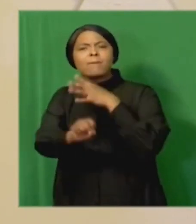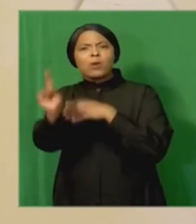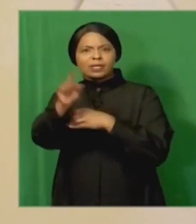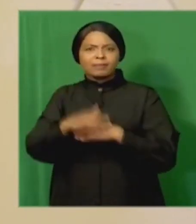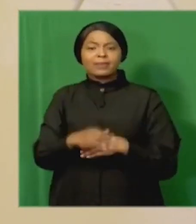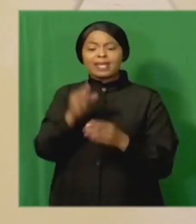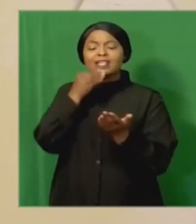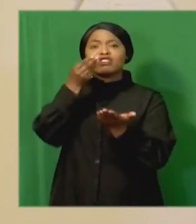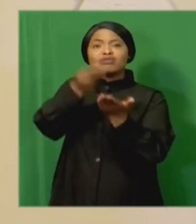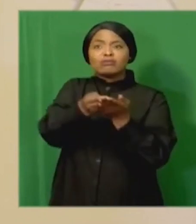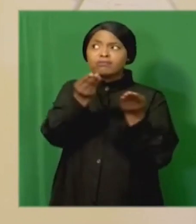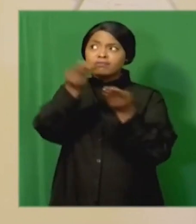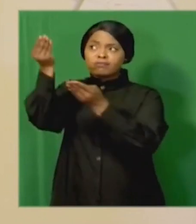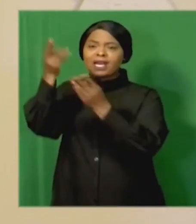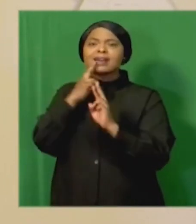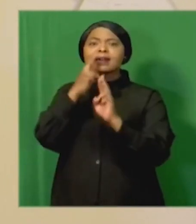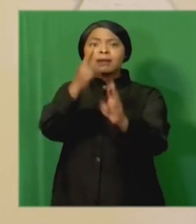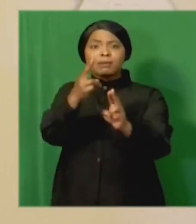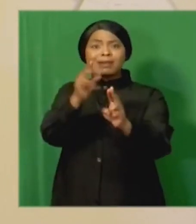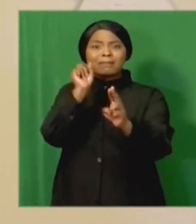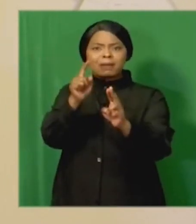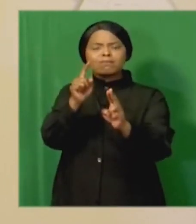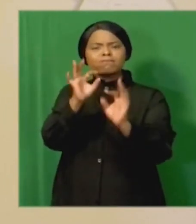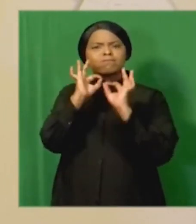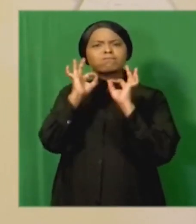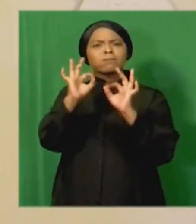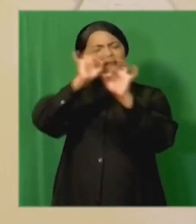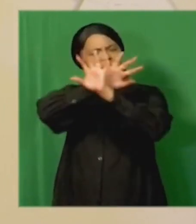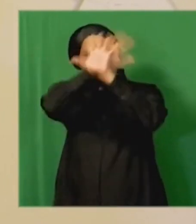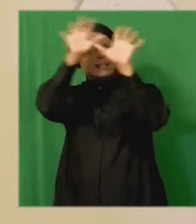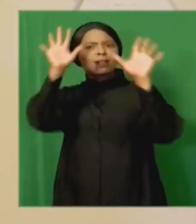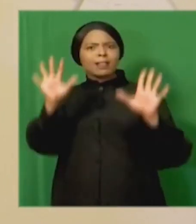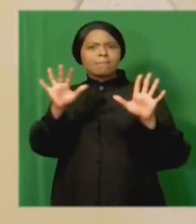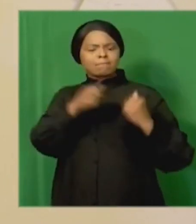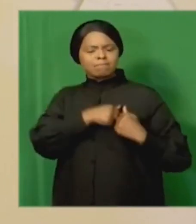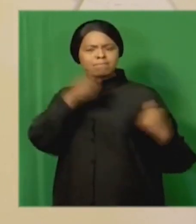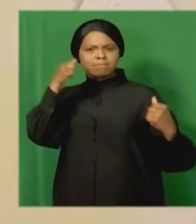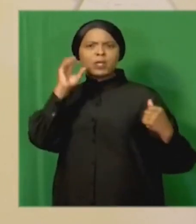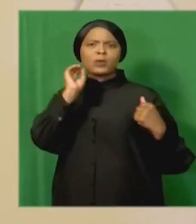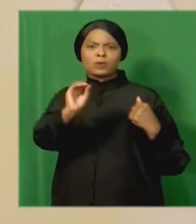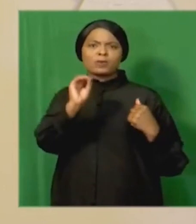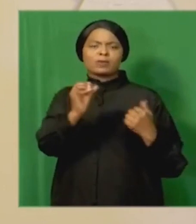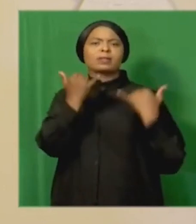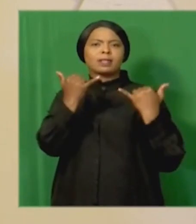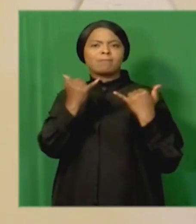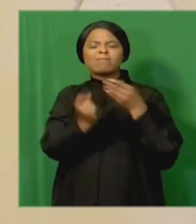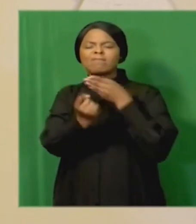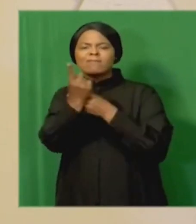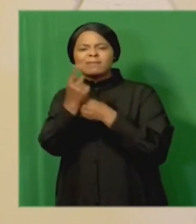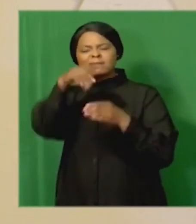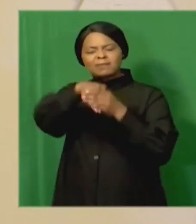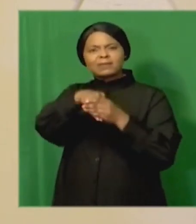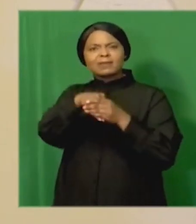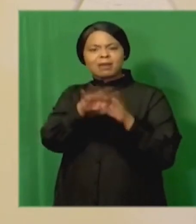of this response is a firm and clear indication of the primacy of the